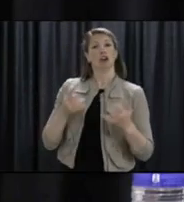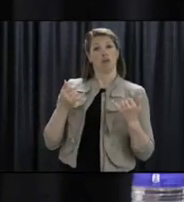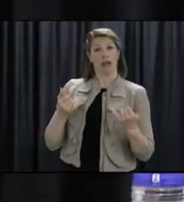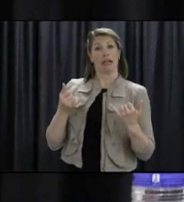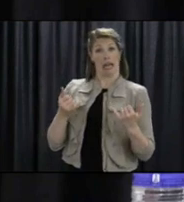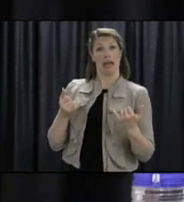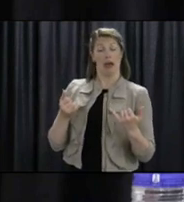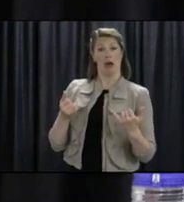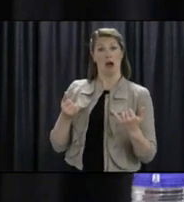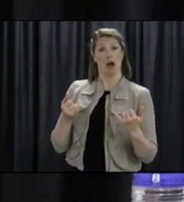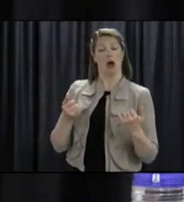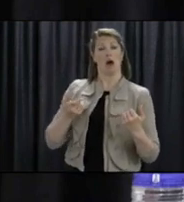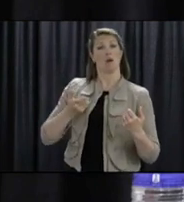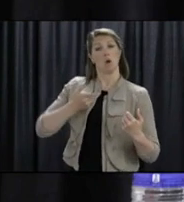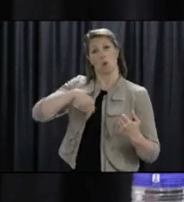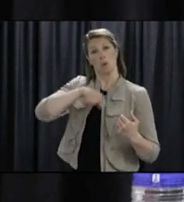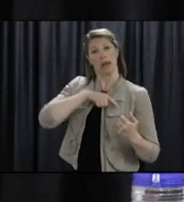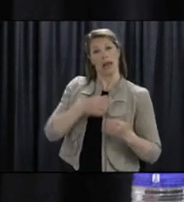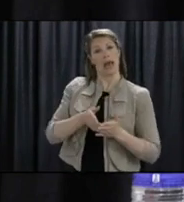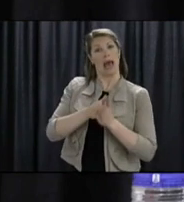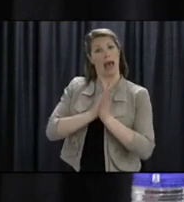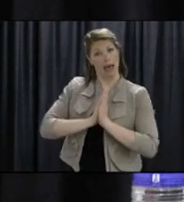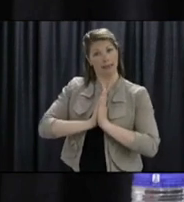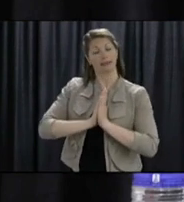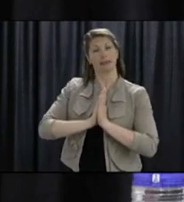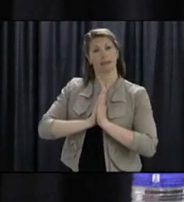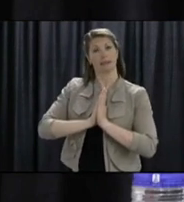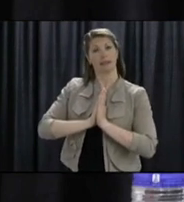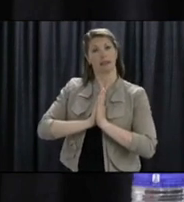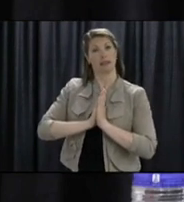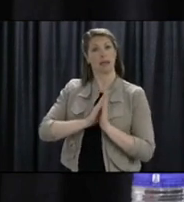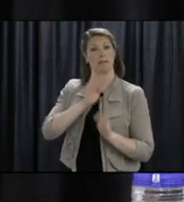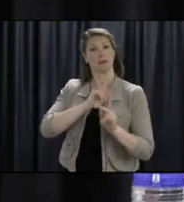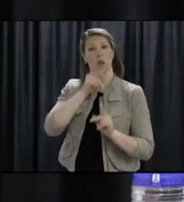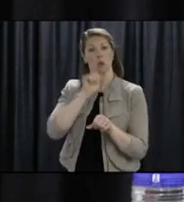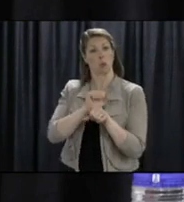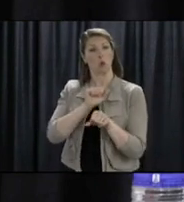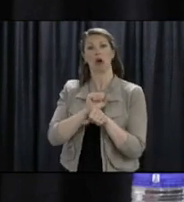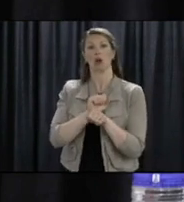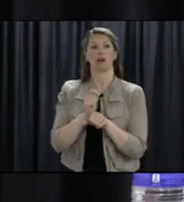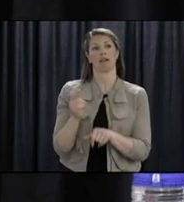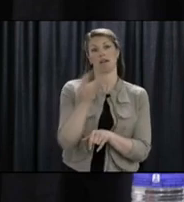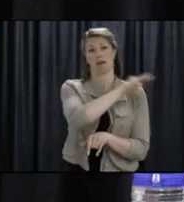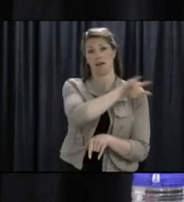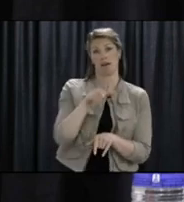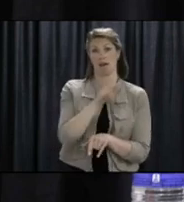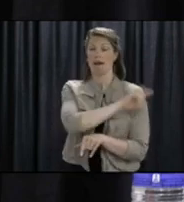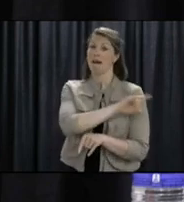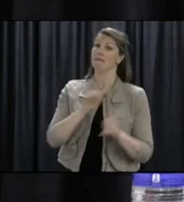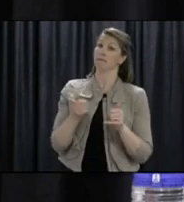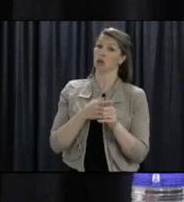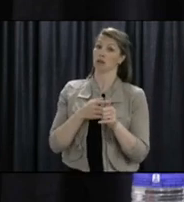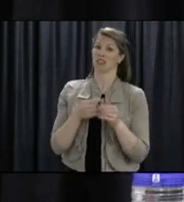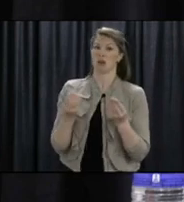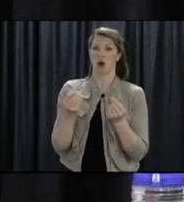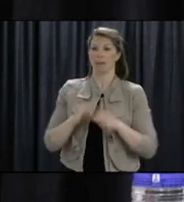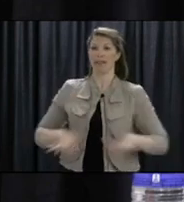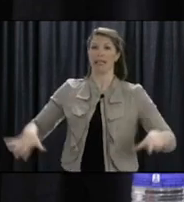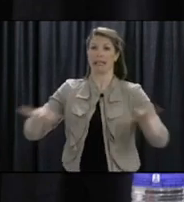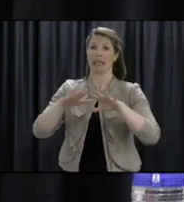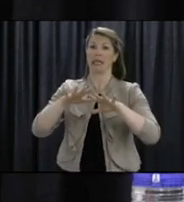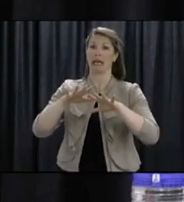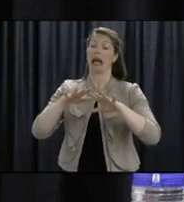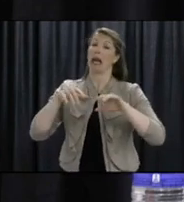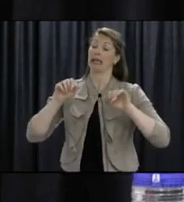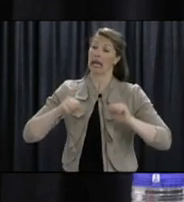would not, you know, they would maintain physical distancing if they were off their property and they were outside.